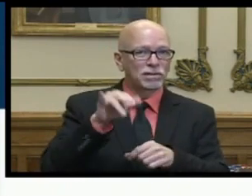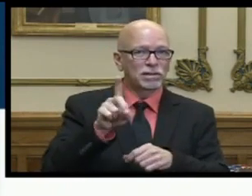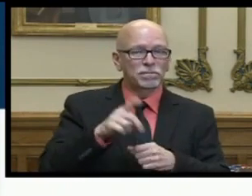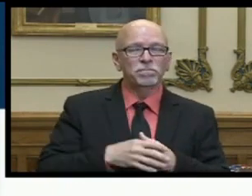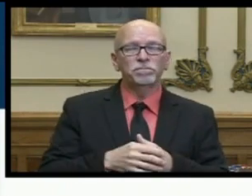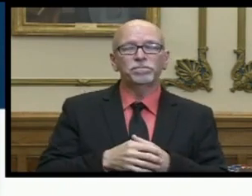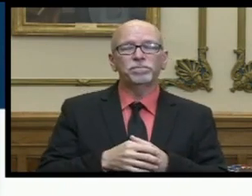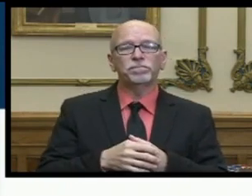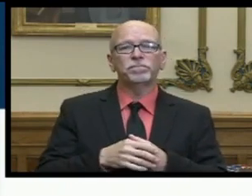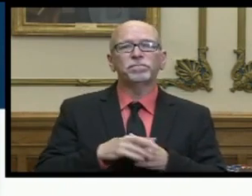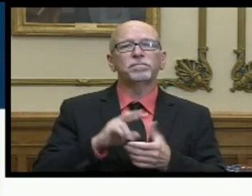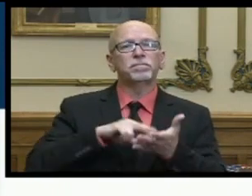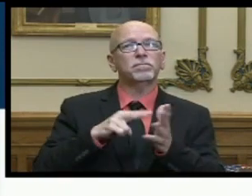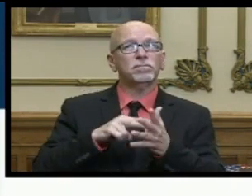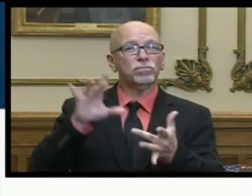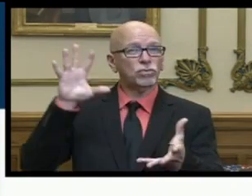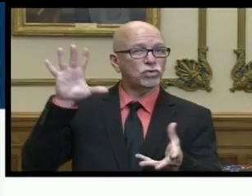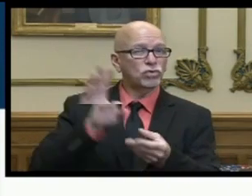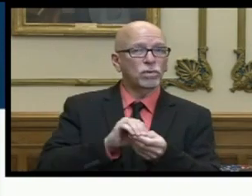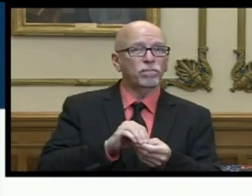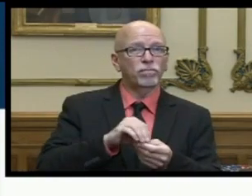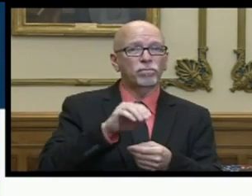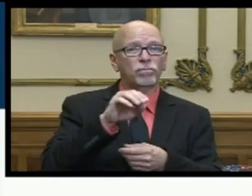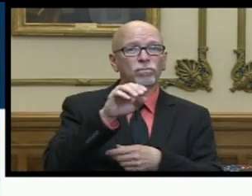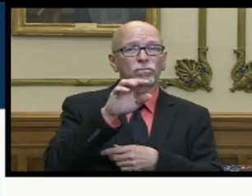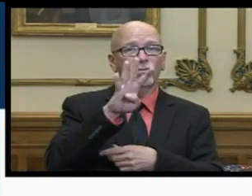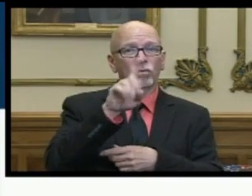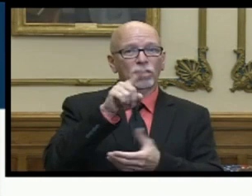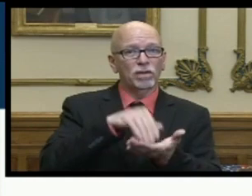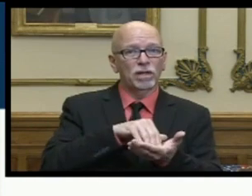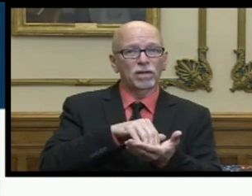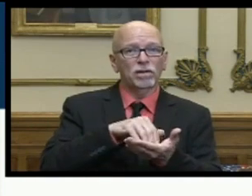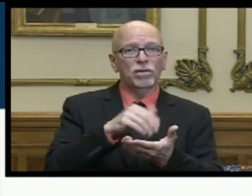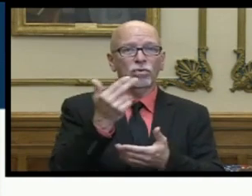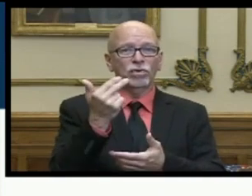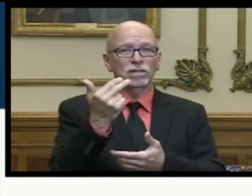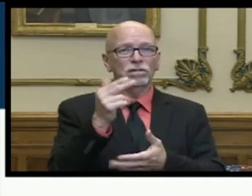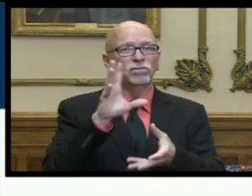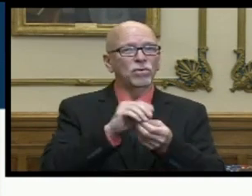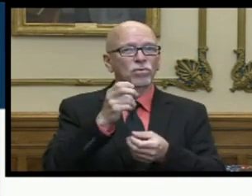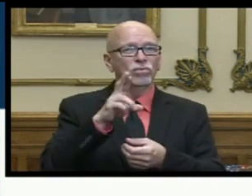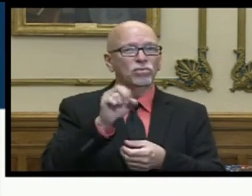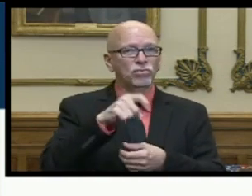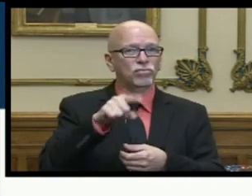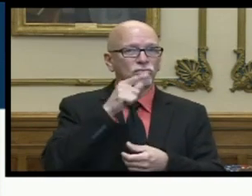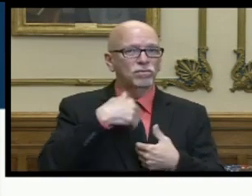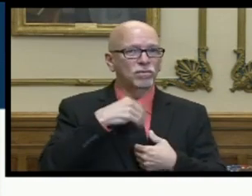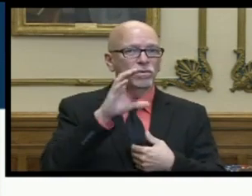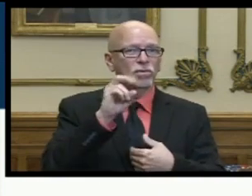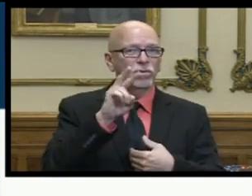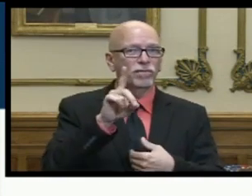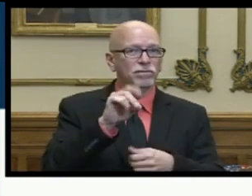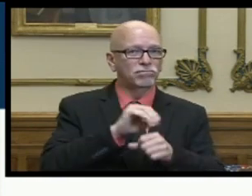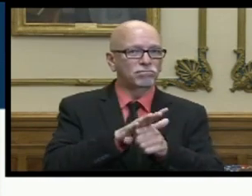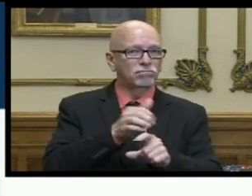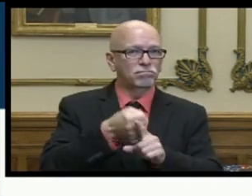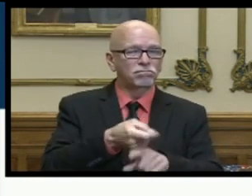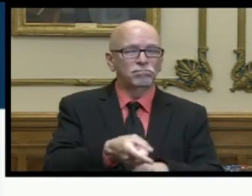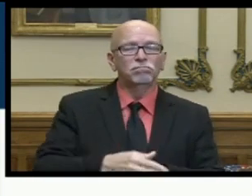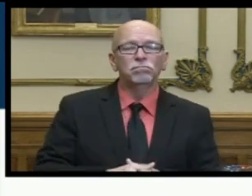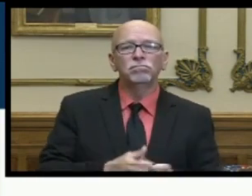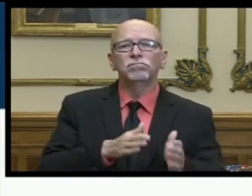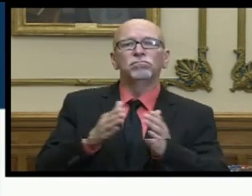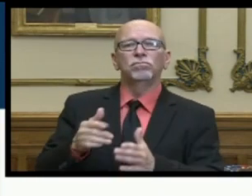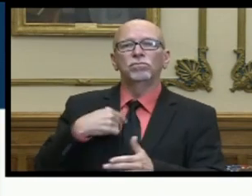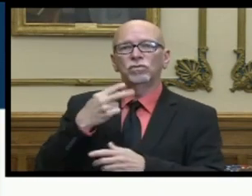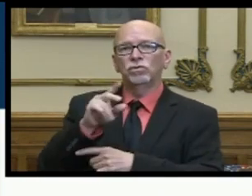state of indiana which brings to our total 41 013 total number of hoosiers known to have covid 19 we